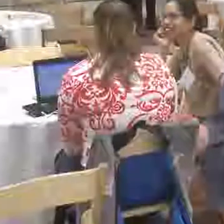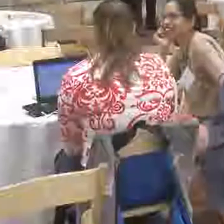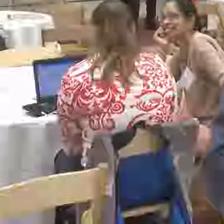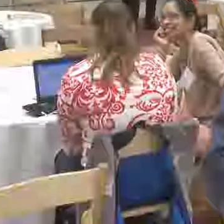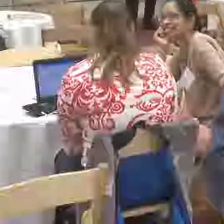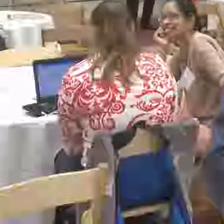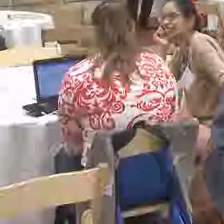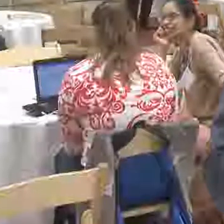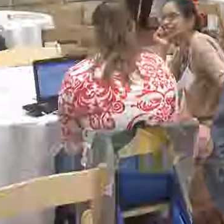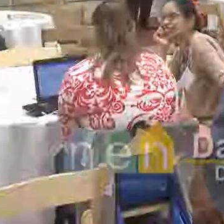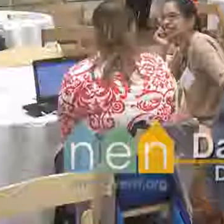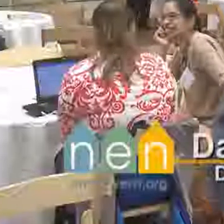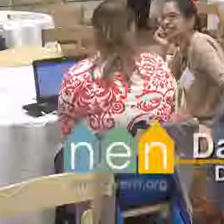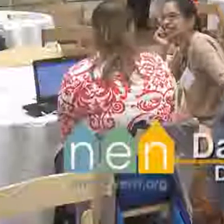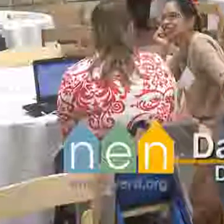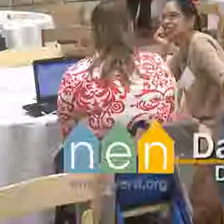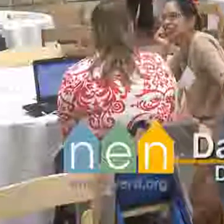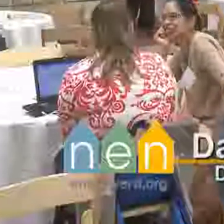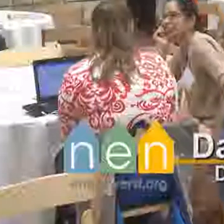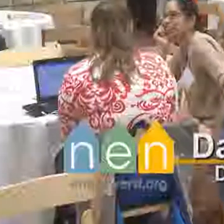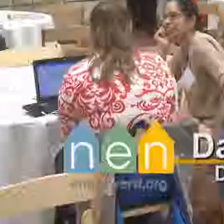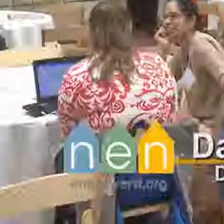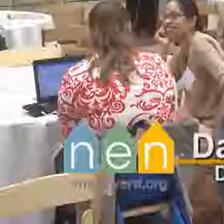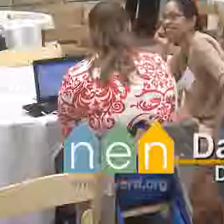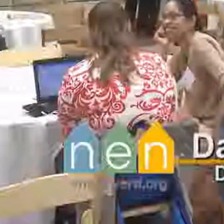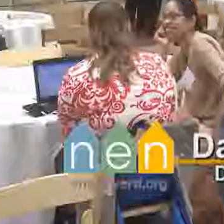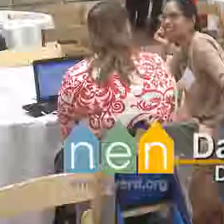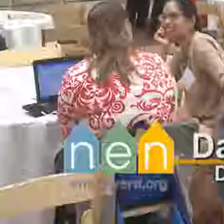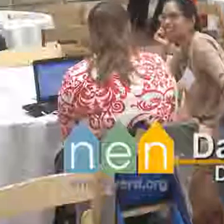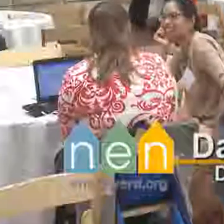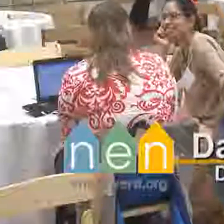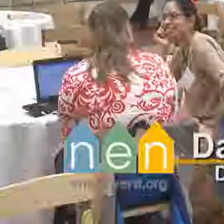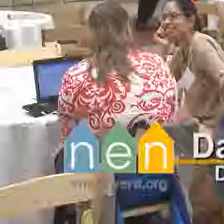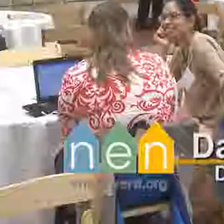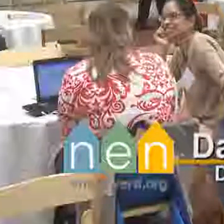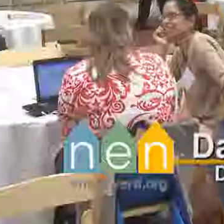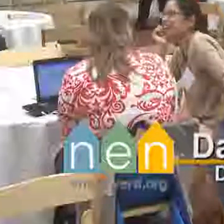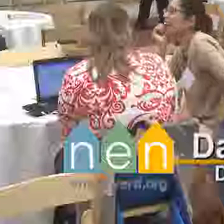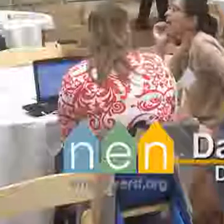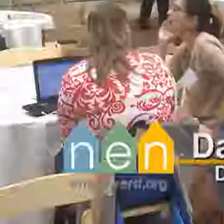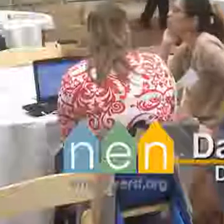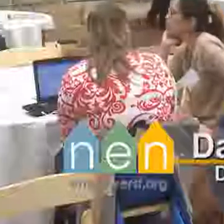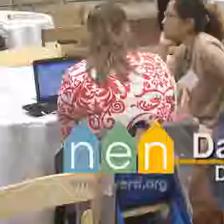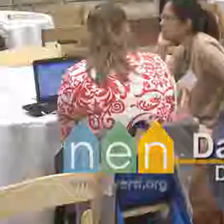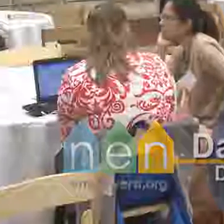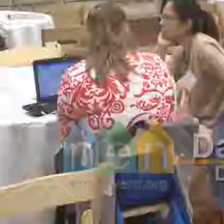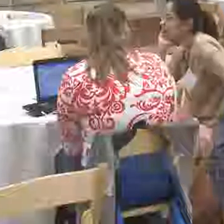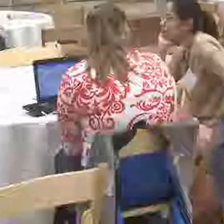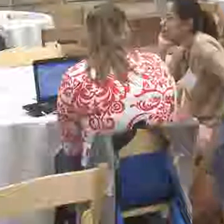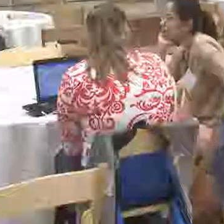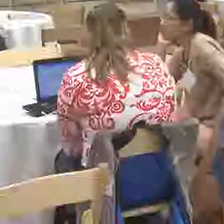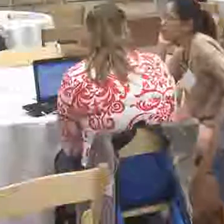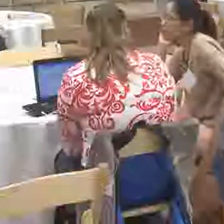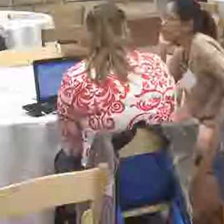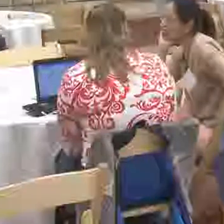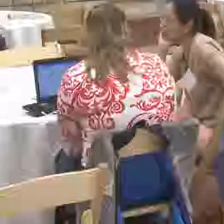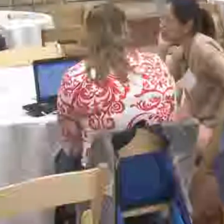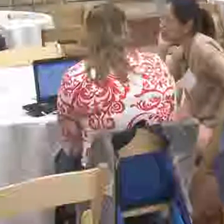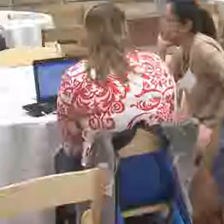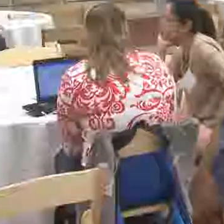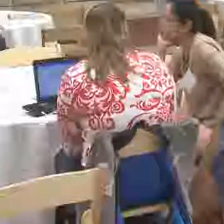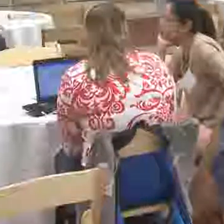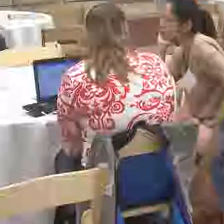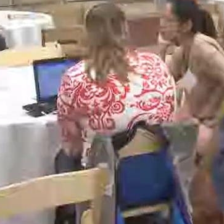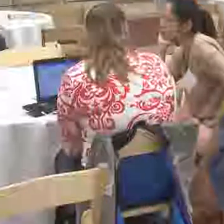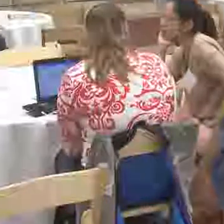Daniel Humsey here, Director of the Neighborhood Empowerment Network, and today here at San Francisco City Hall, we're hosting the 2018